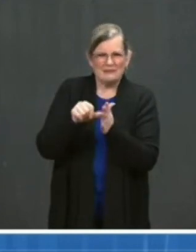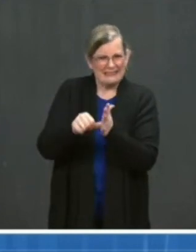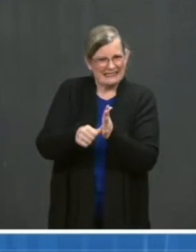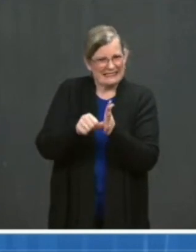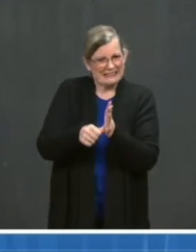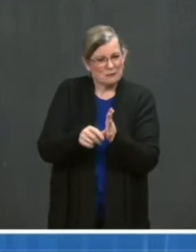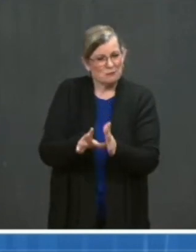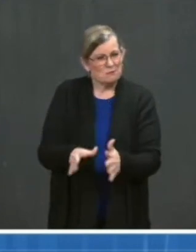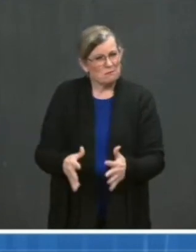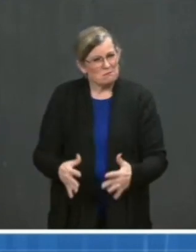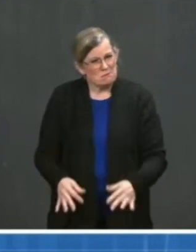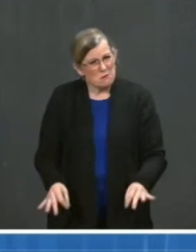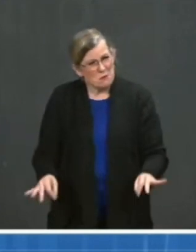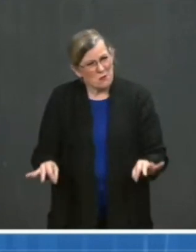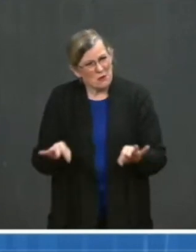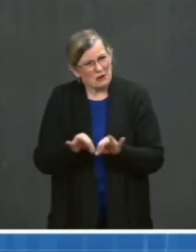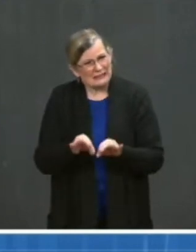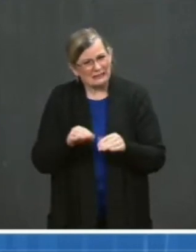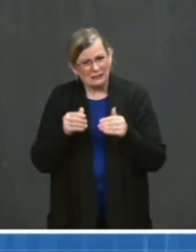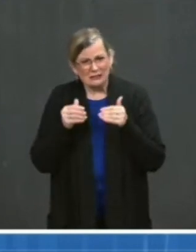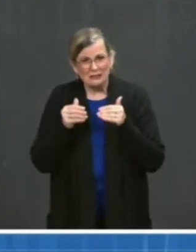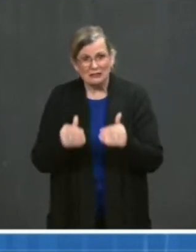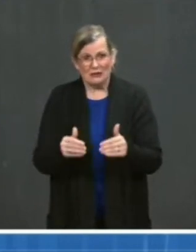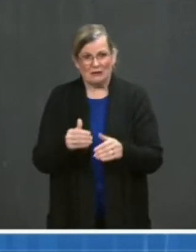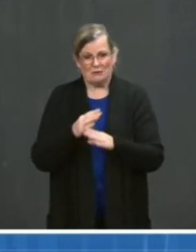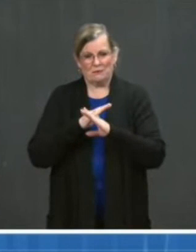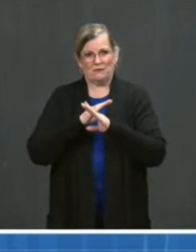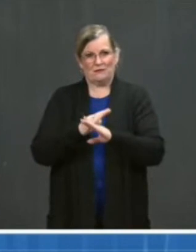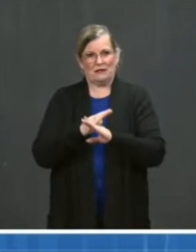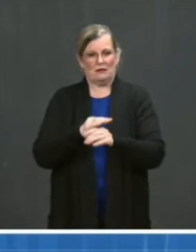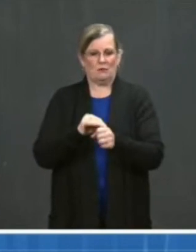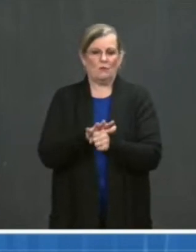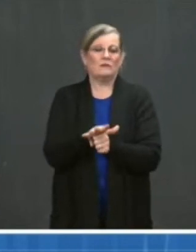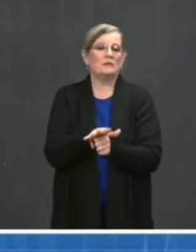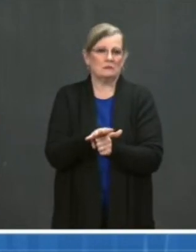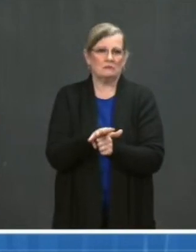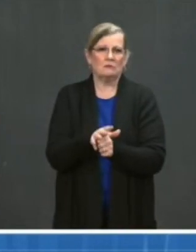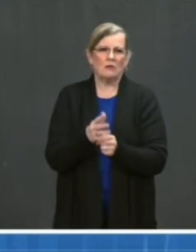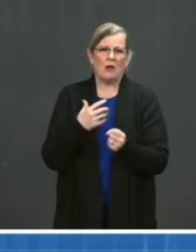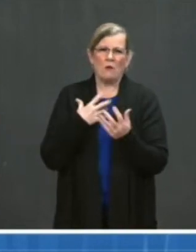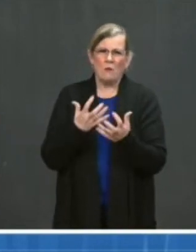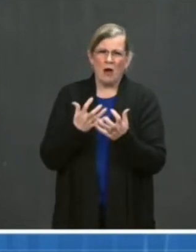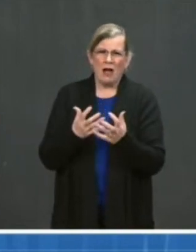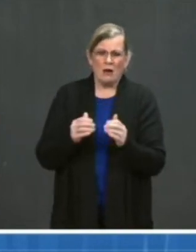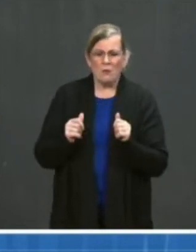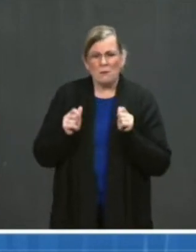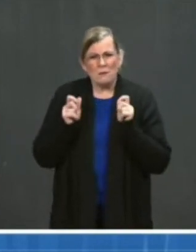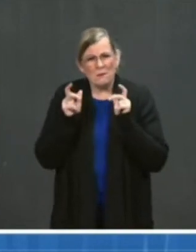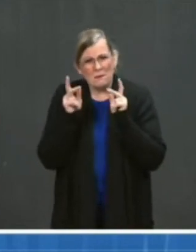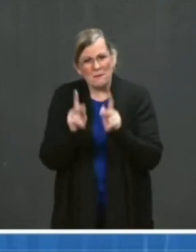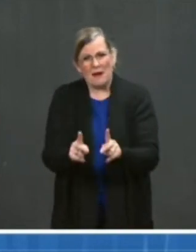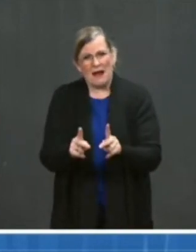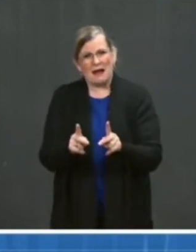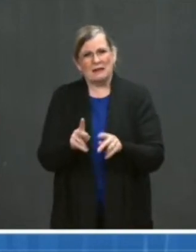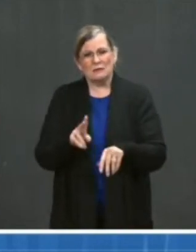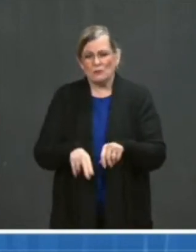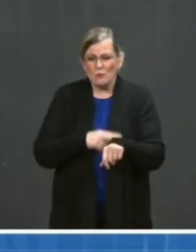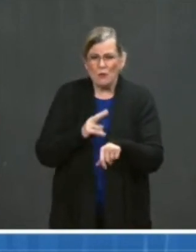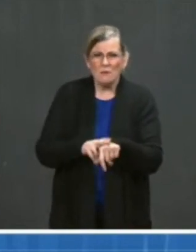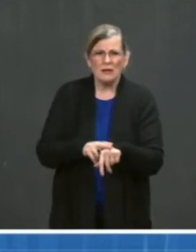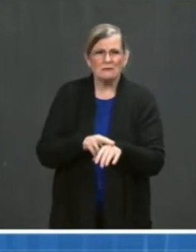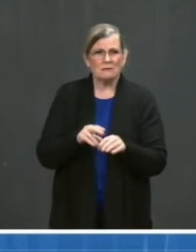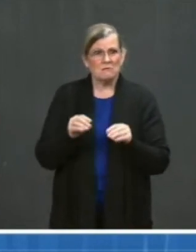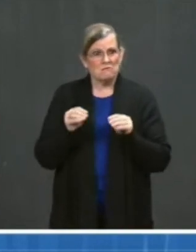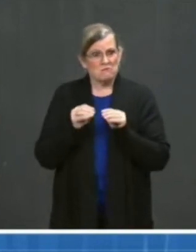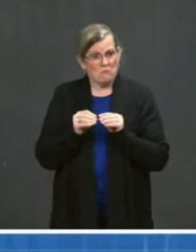COVID-19 prevention measures. We all want to return to the things we love. Getting more people vaccinated as quickly